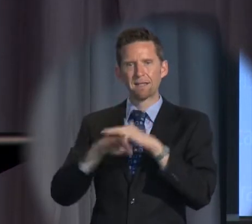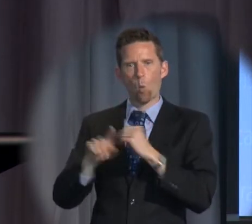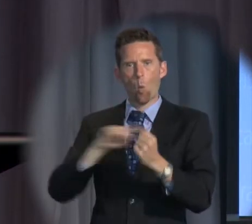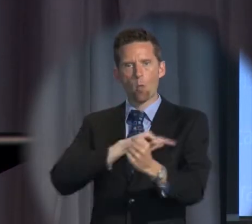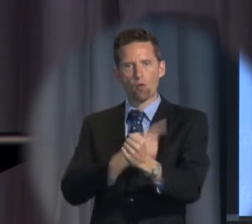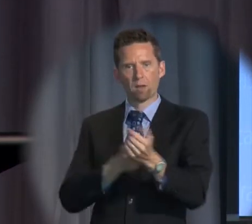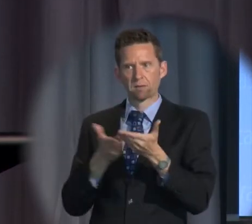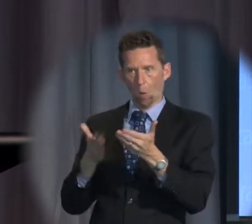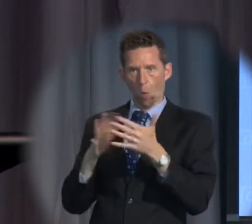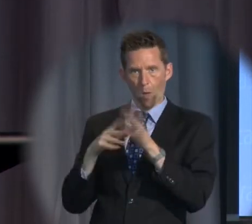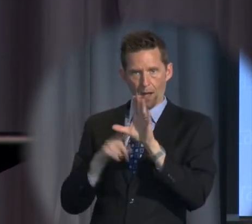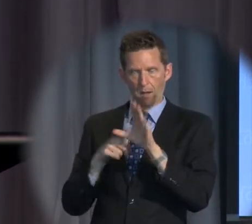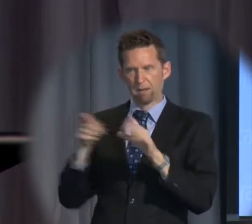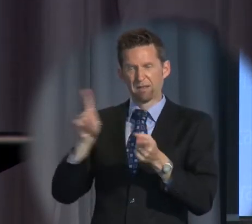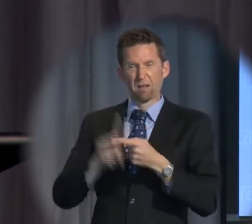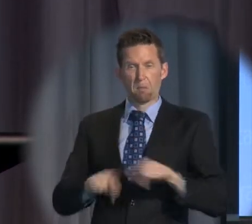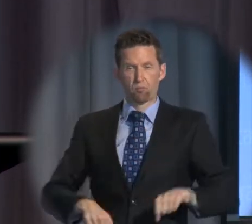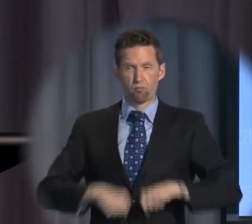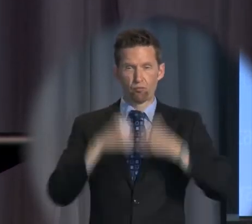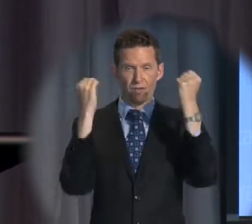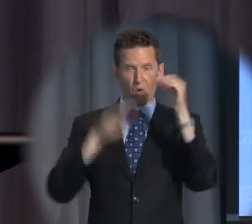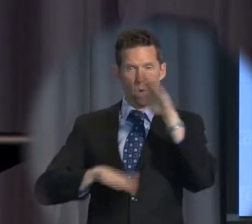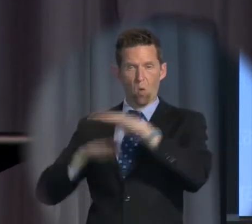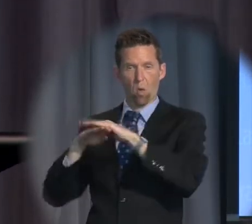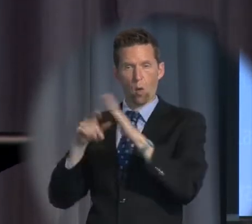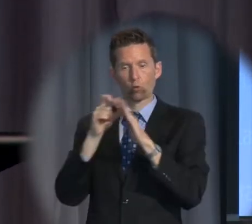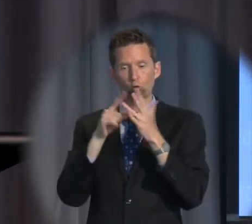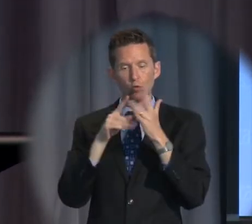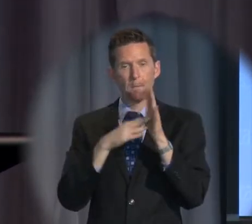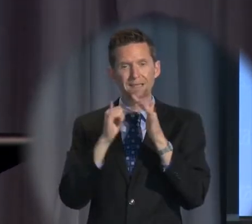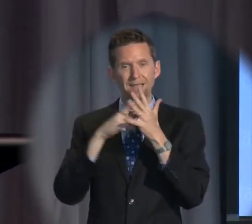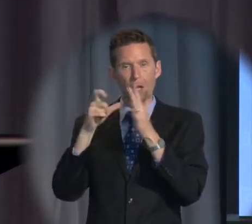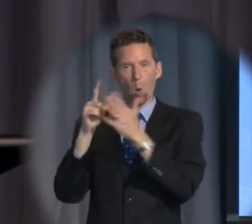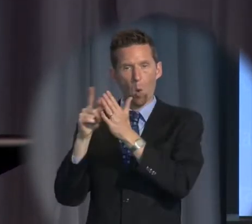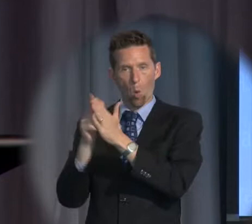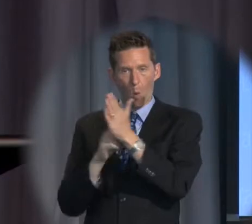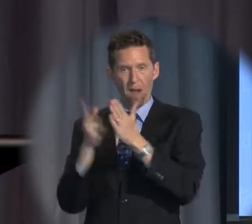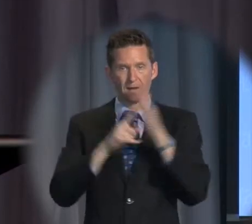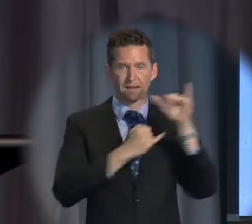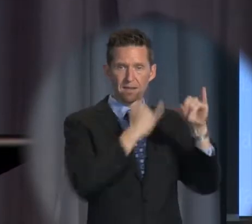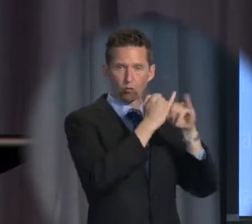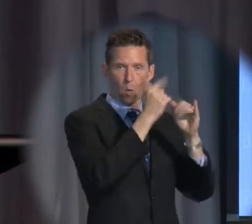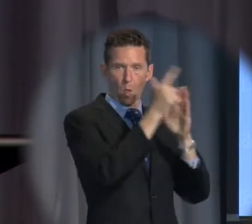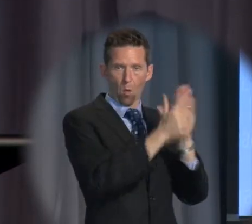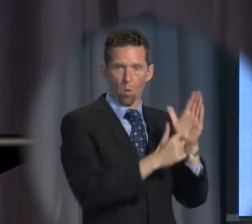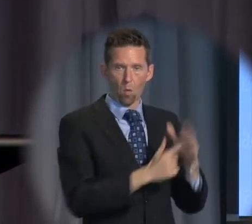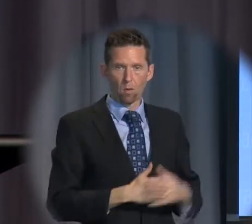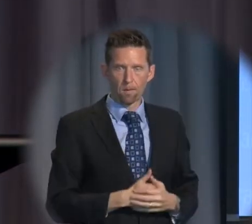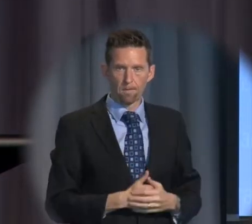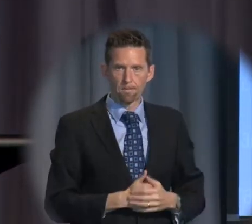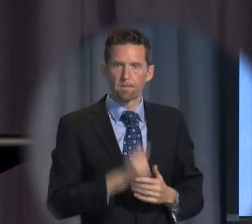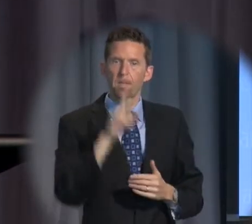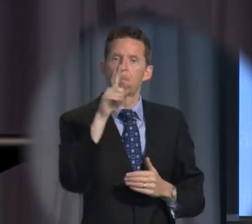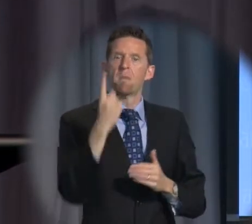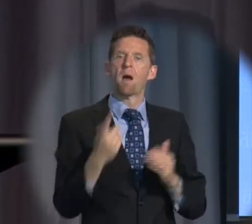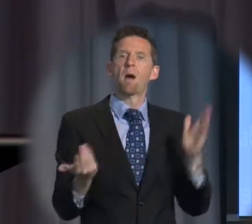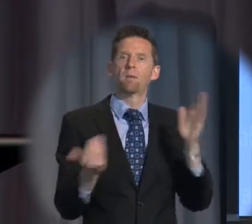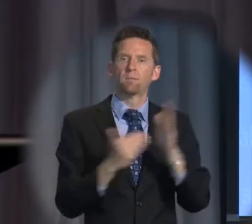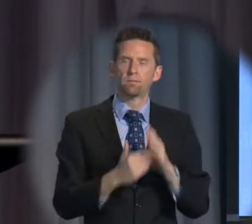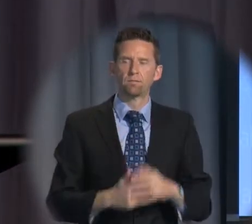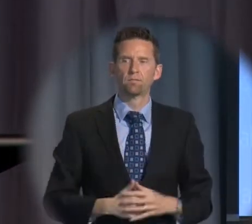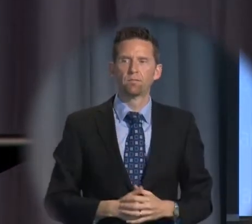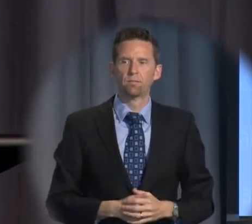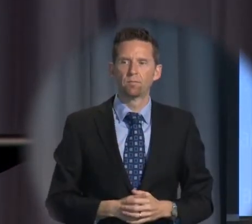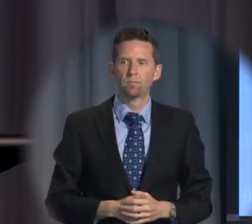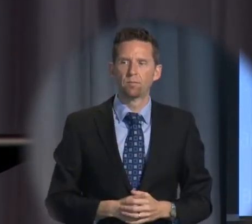and still be in breach of the whole of domestic administrative law and of international law. But adding to this is